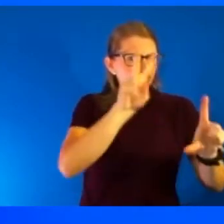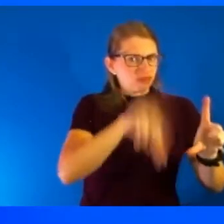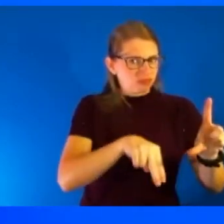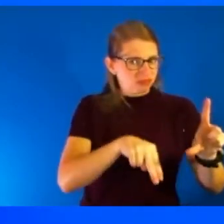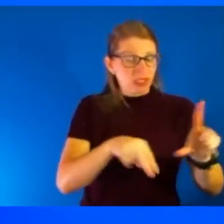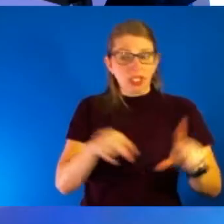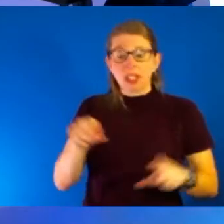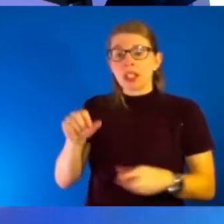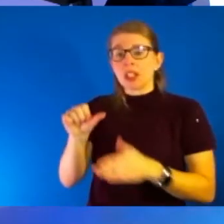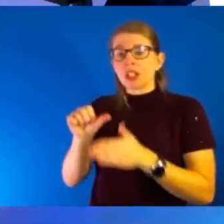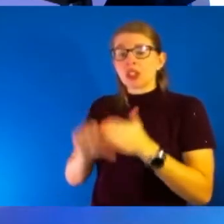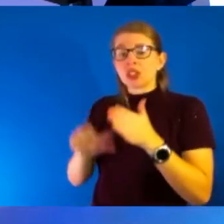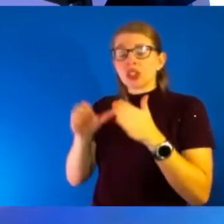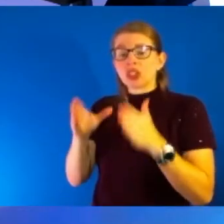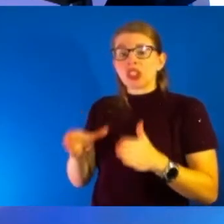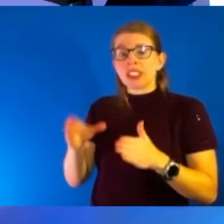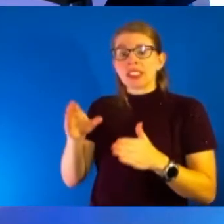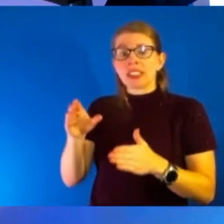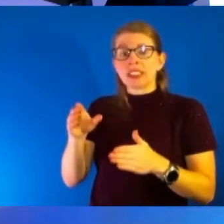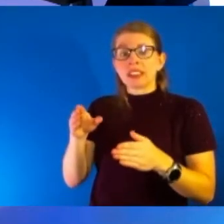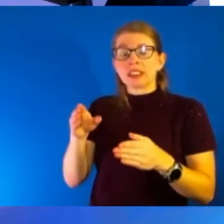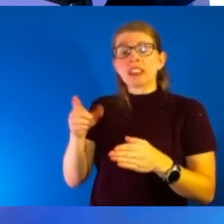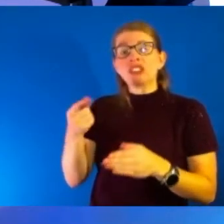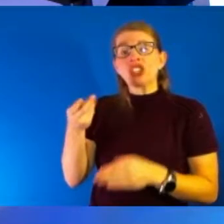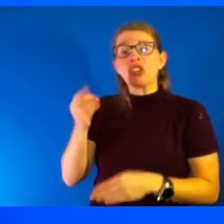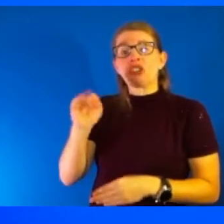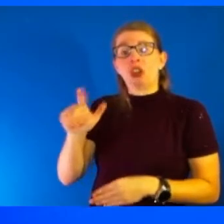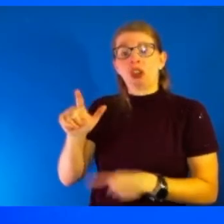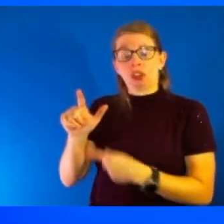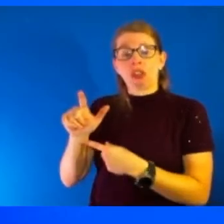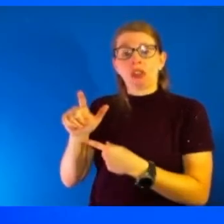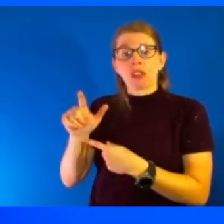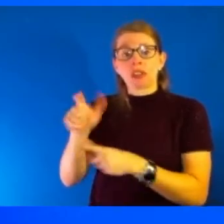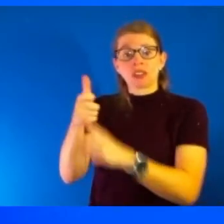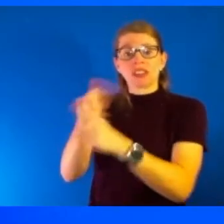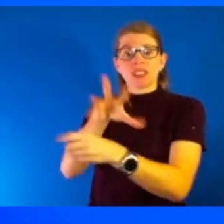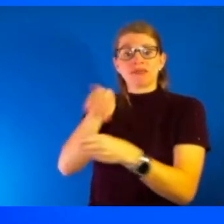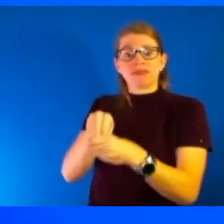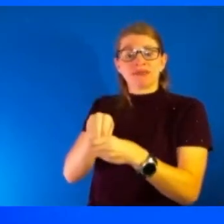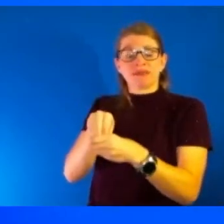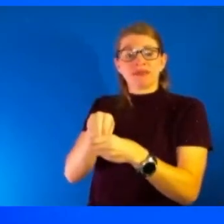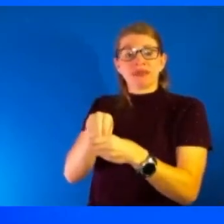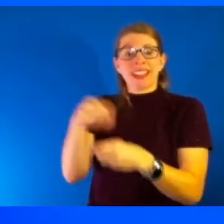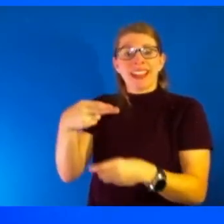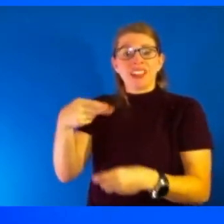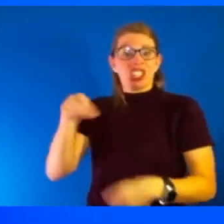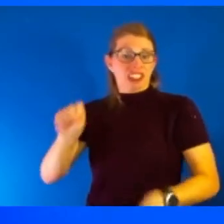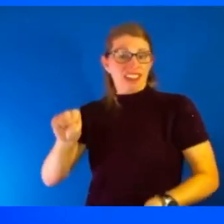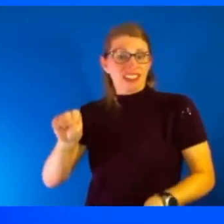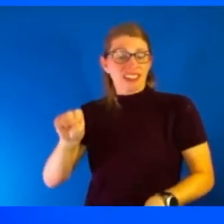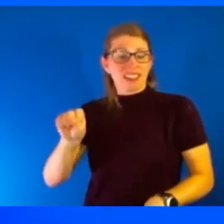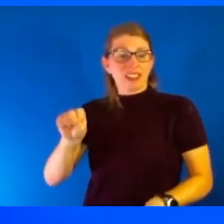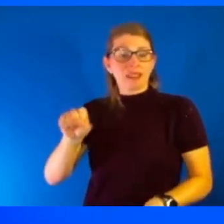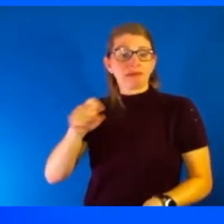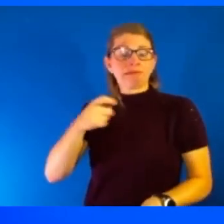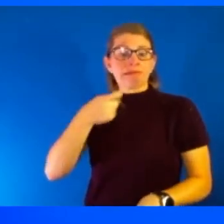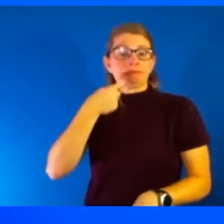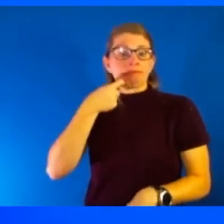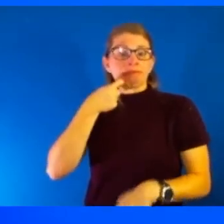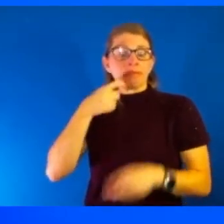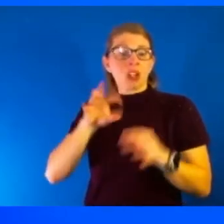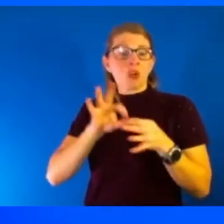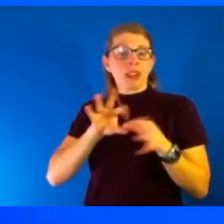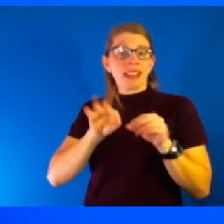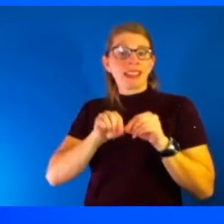Dr. Satterwhite, you're part of the organization where the Surgeon General lives in HHS, just released a toolkit to